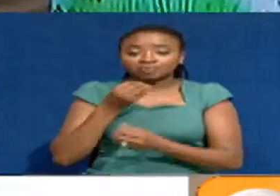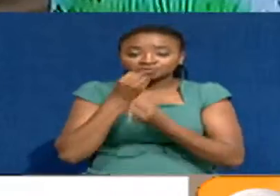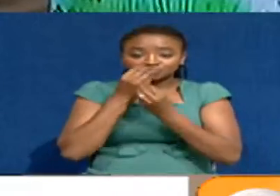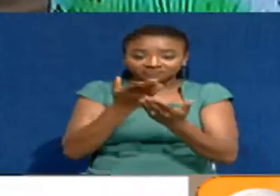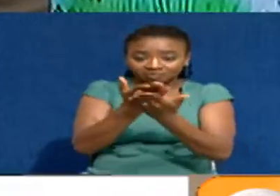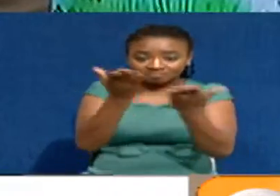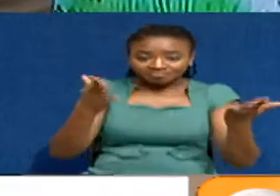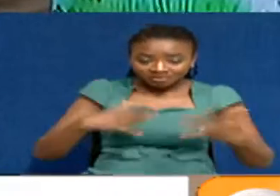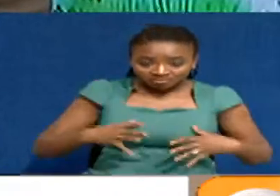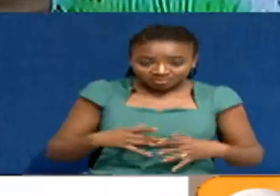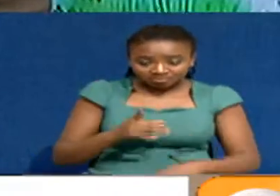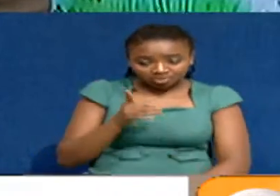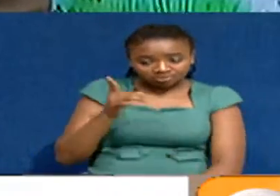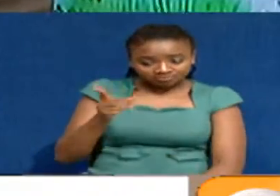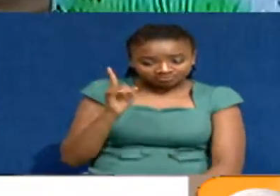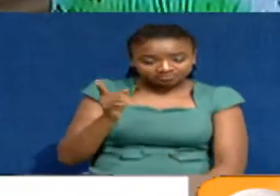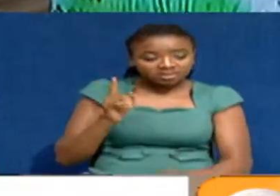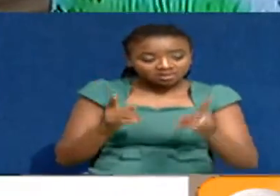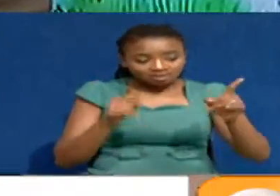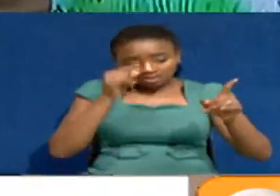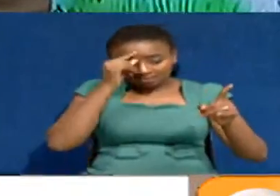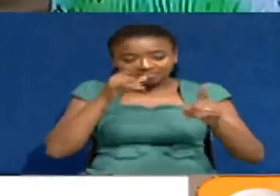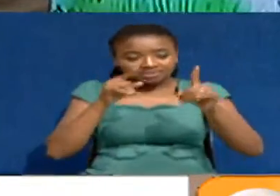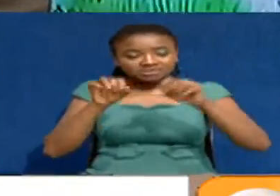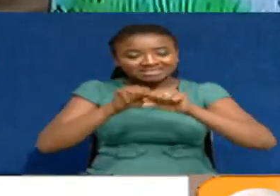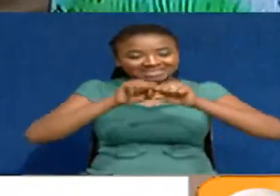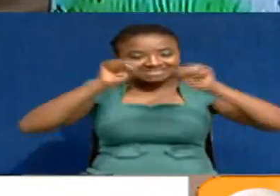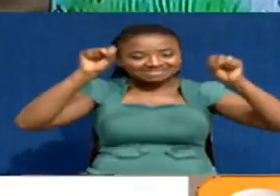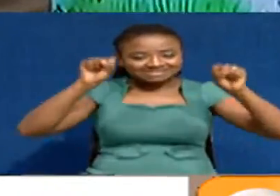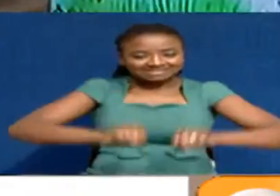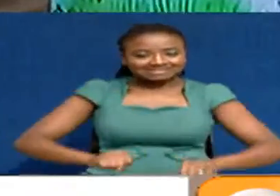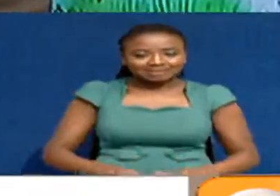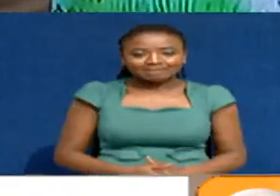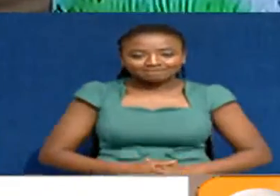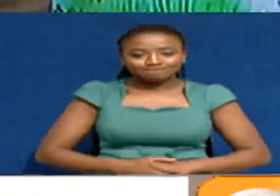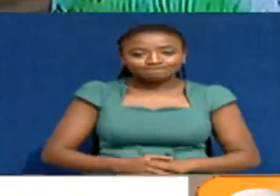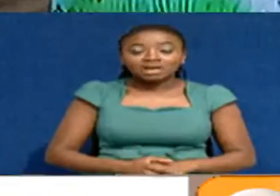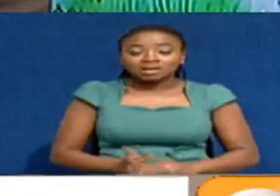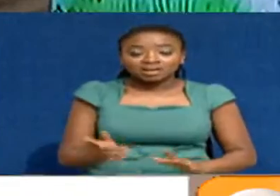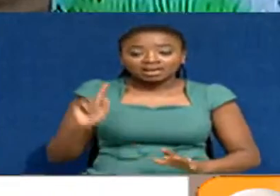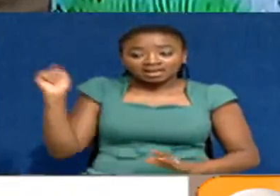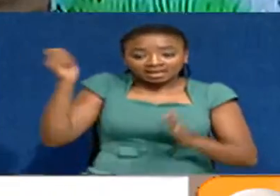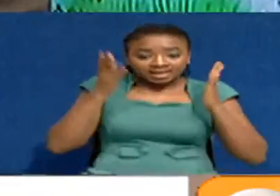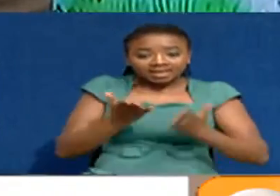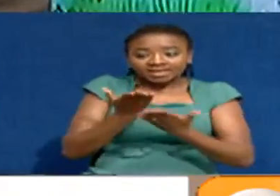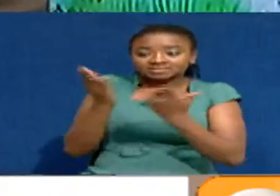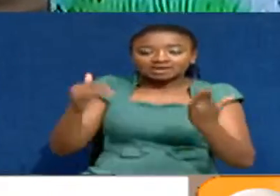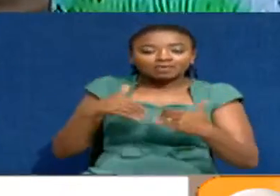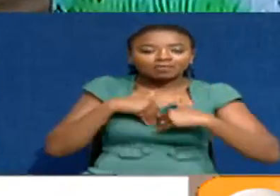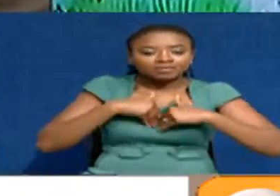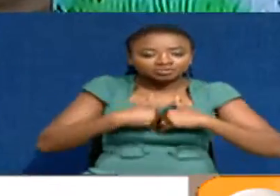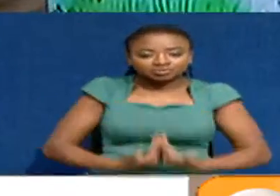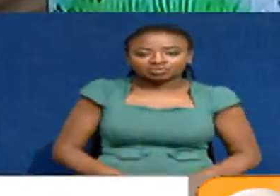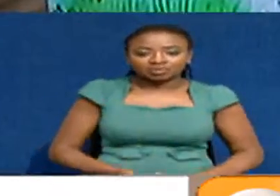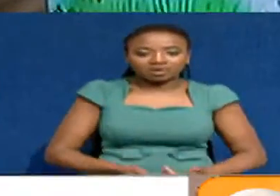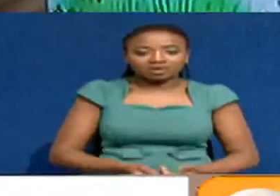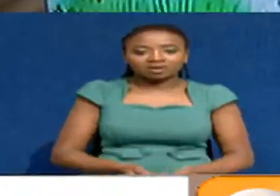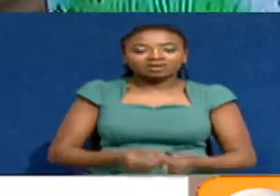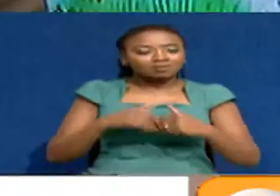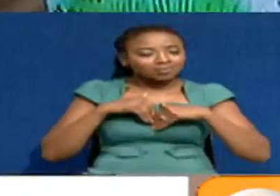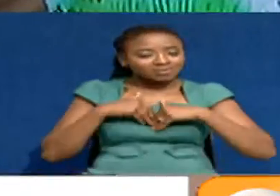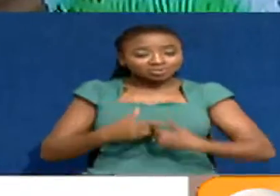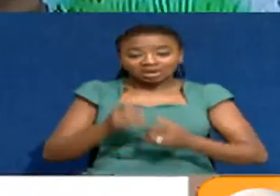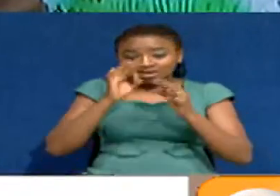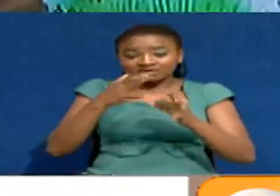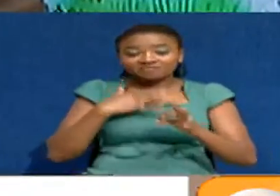the Keoni group and the state and the system, Kenyans are fed up. If they want anarchy in this country,